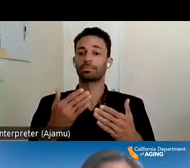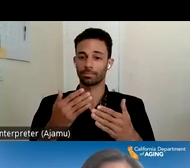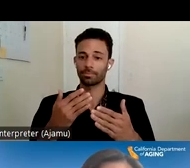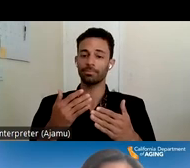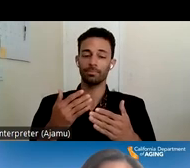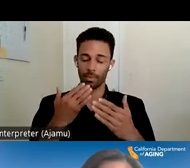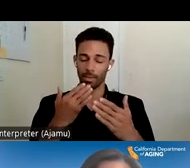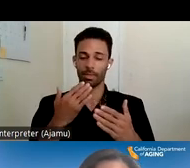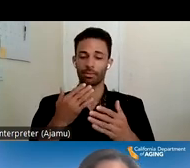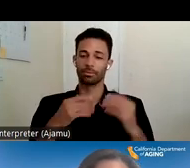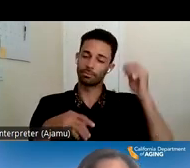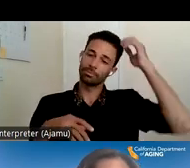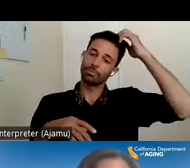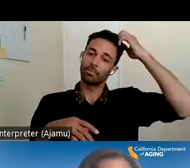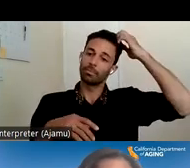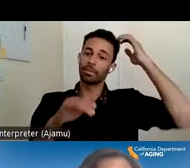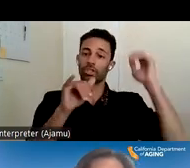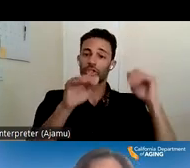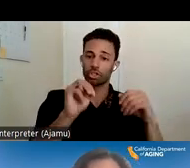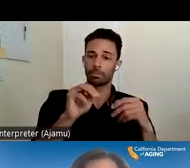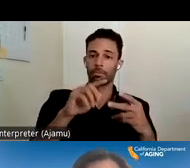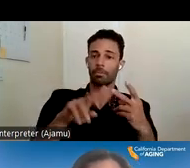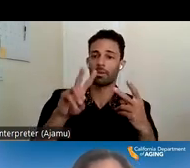so thank you so much jim vivian and bertha